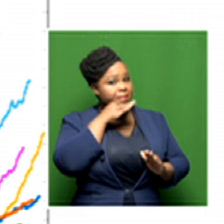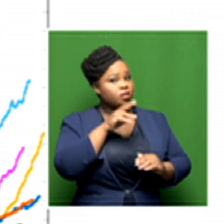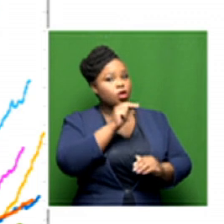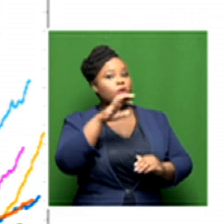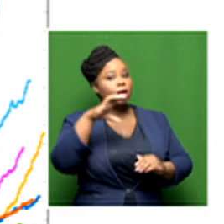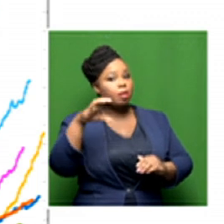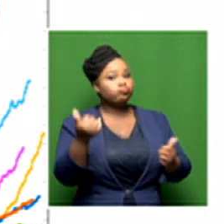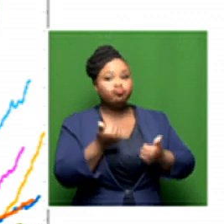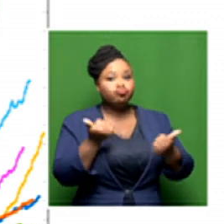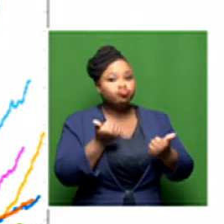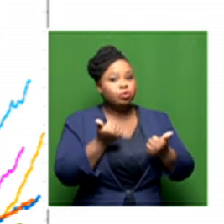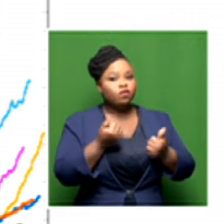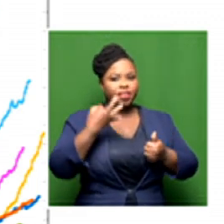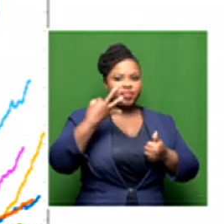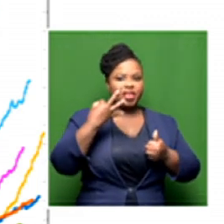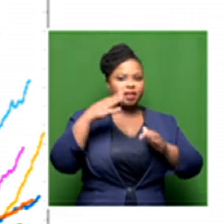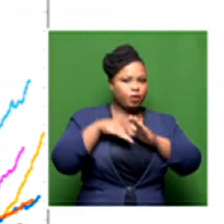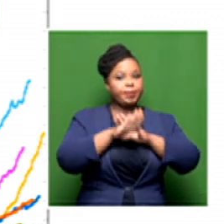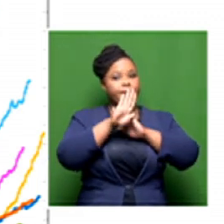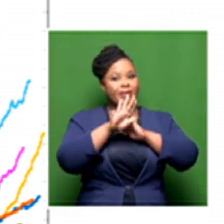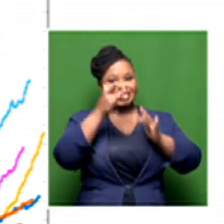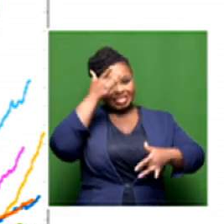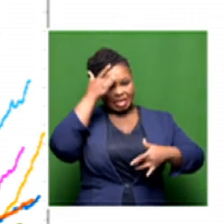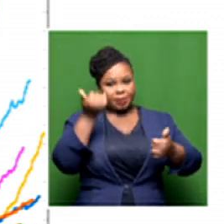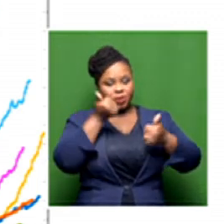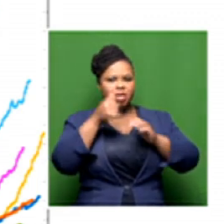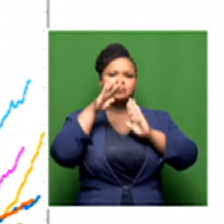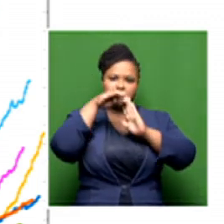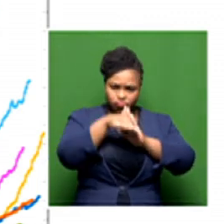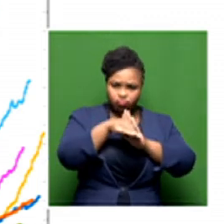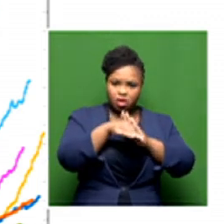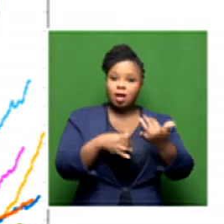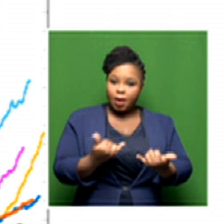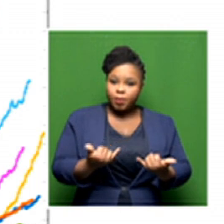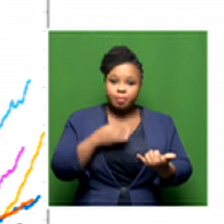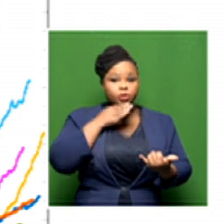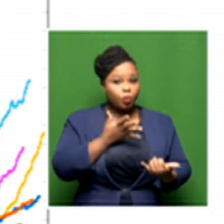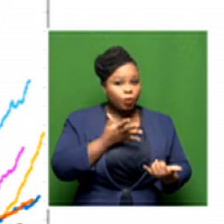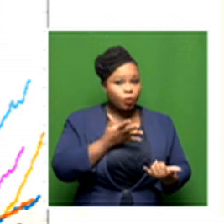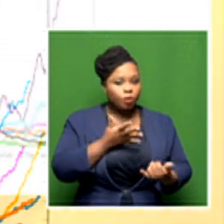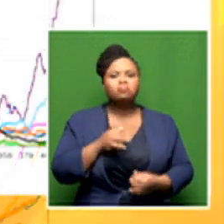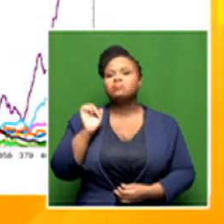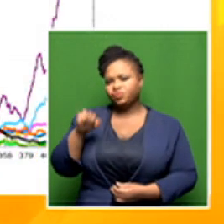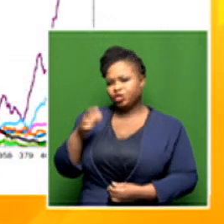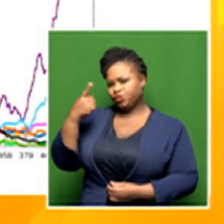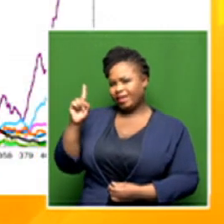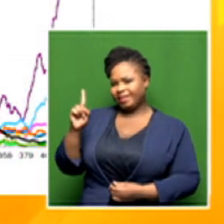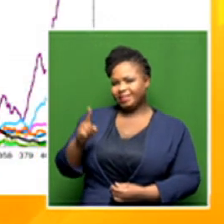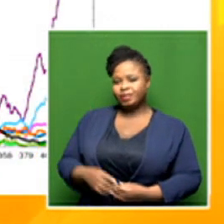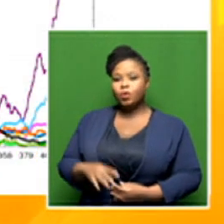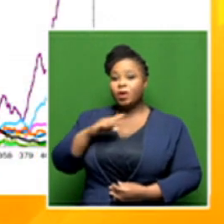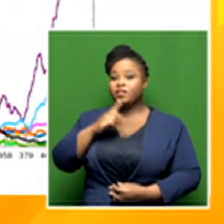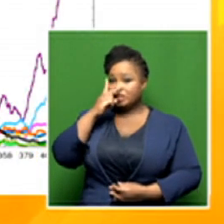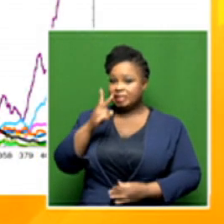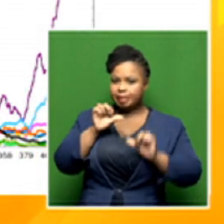Cape has already gone through the third wave, the peak, and is coming out of it? Yes, that would be correct. So if we continue